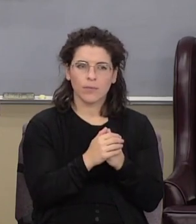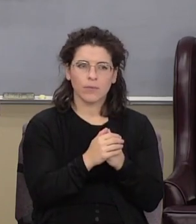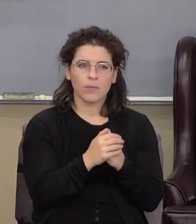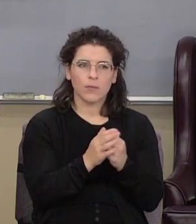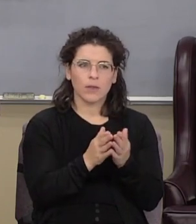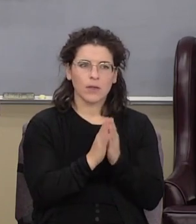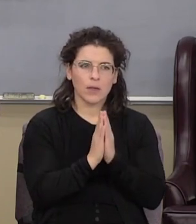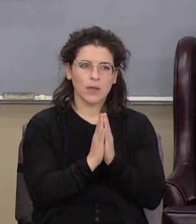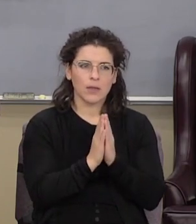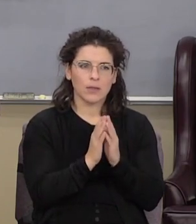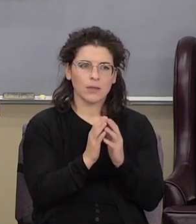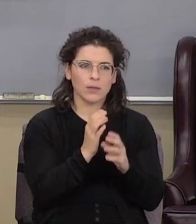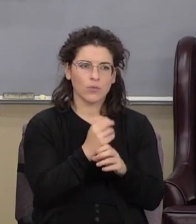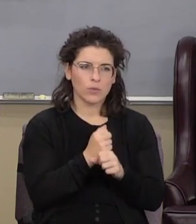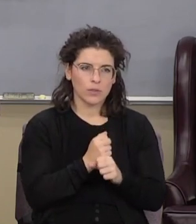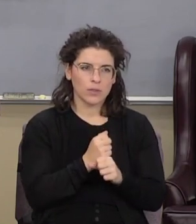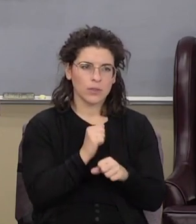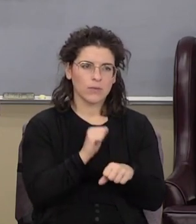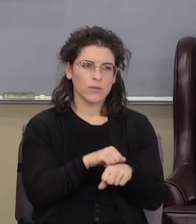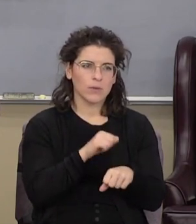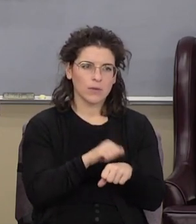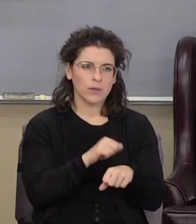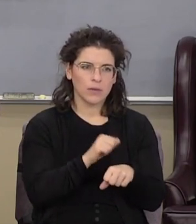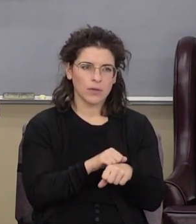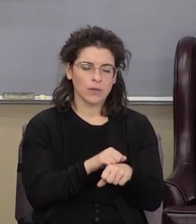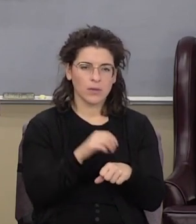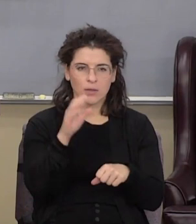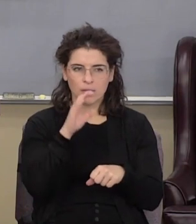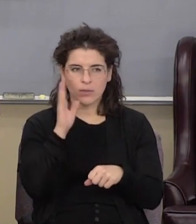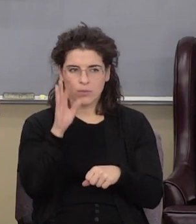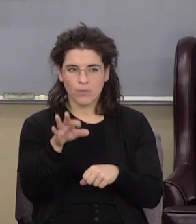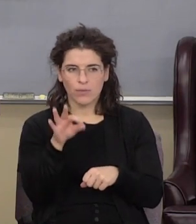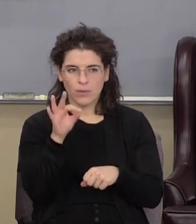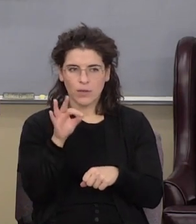ask and you receive knock and you'll seek and you'll